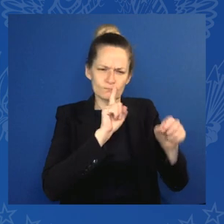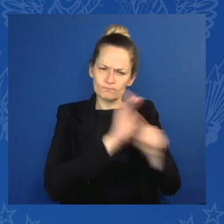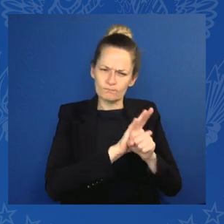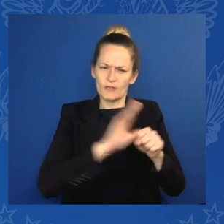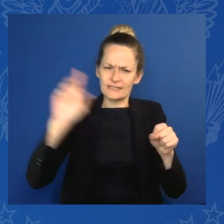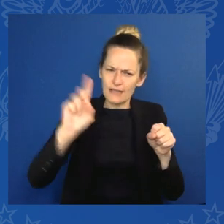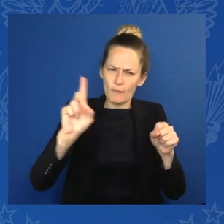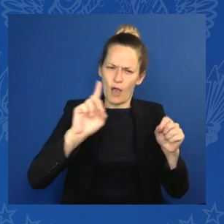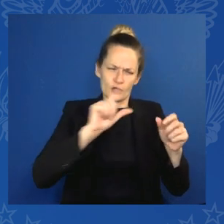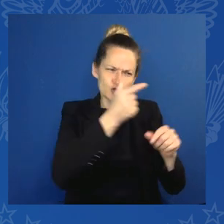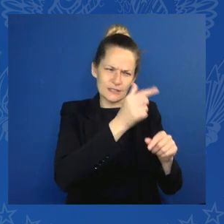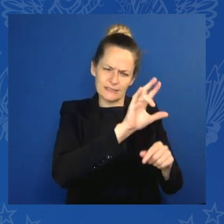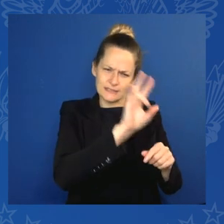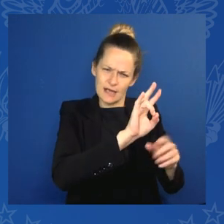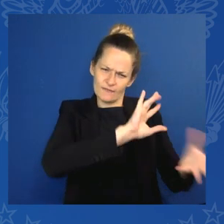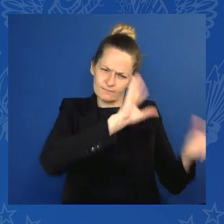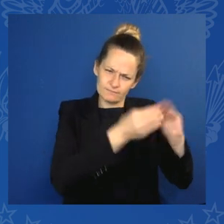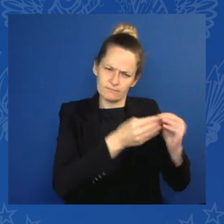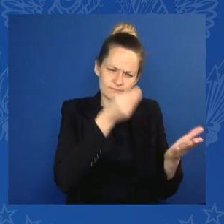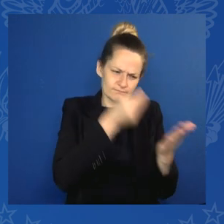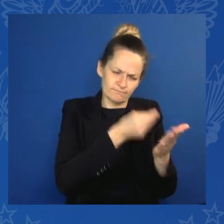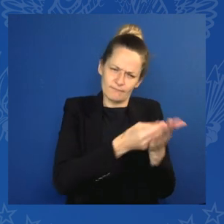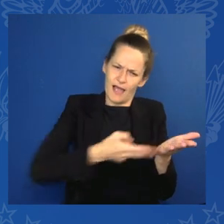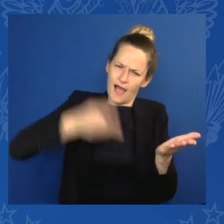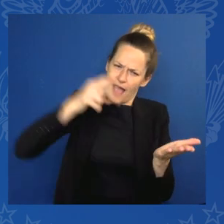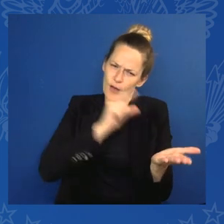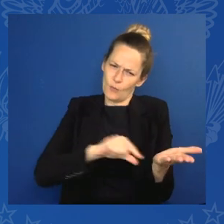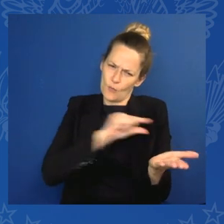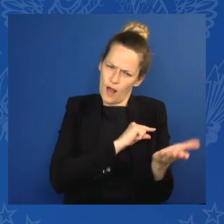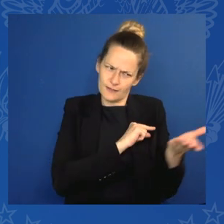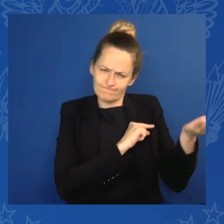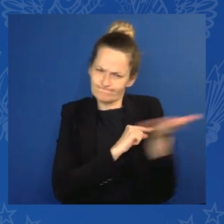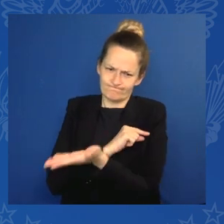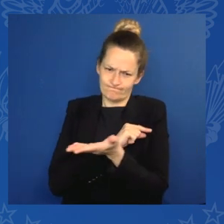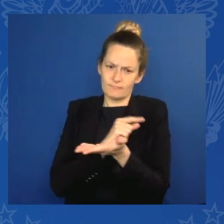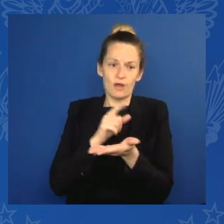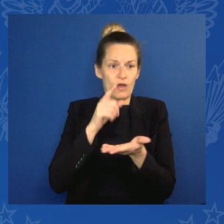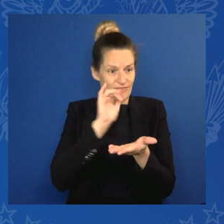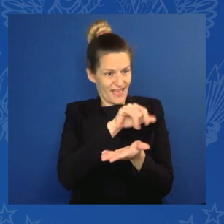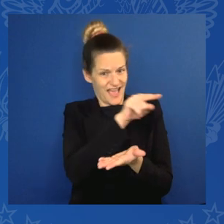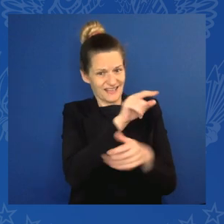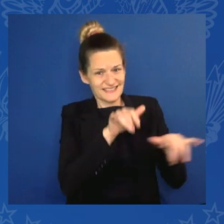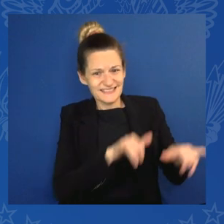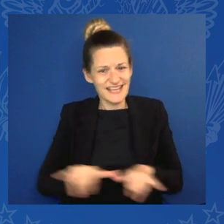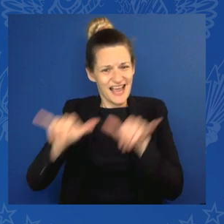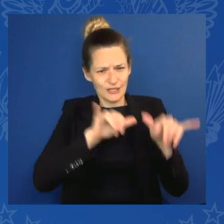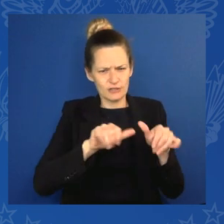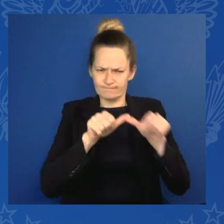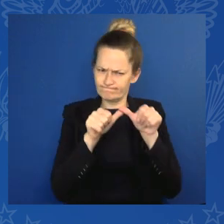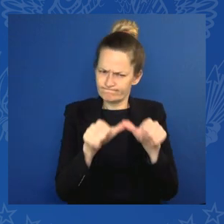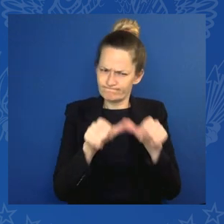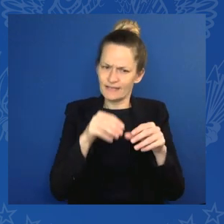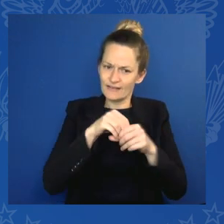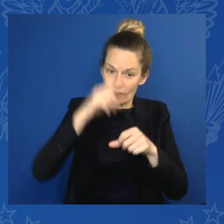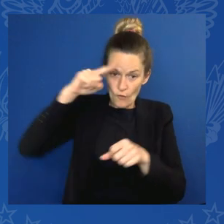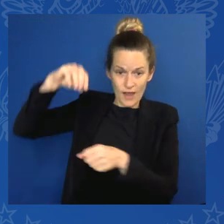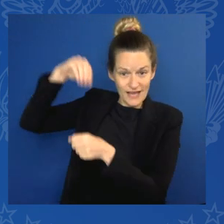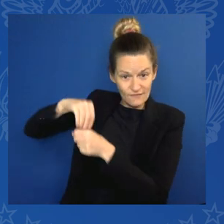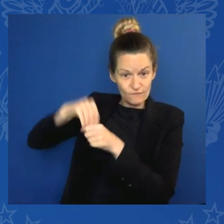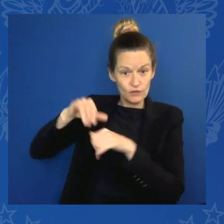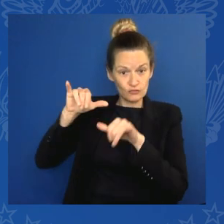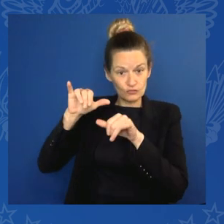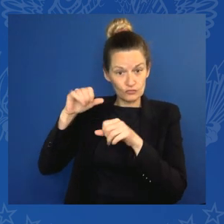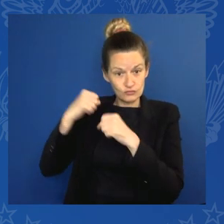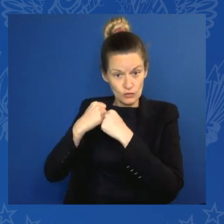sustainable infrastructure in developing and middle-income countries. What we're doing is fundamentally different